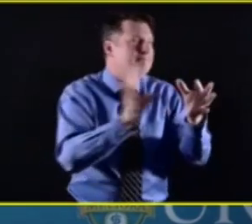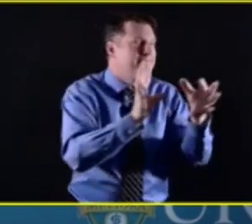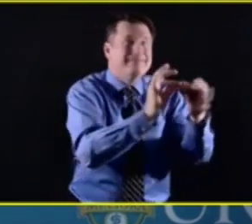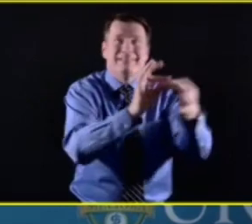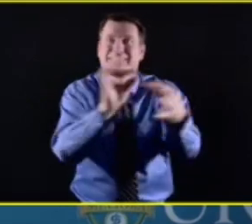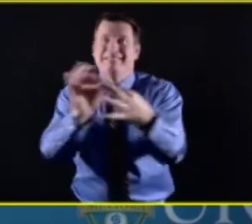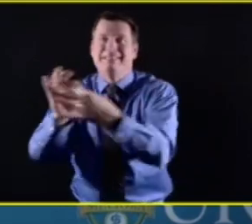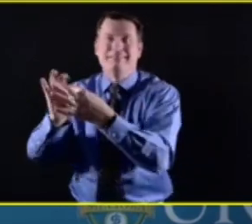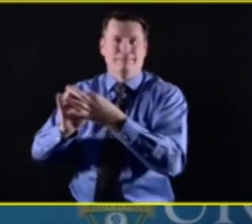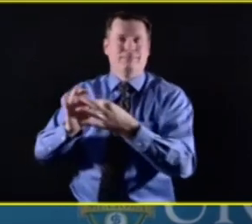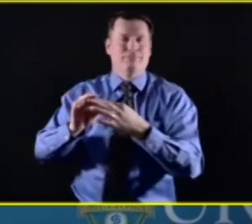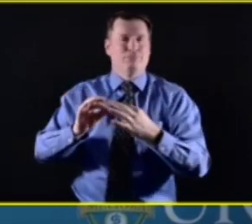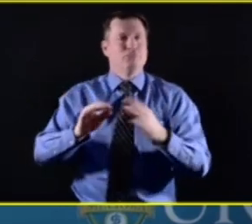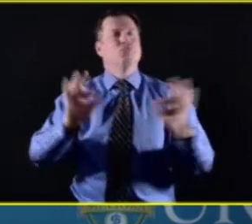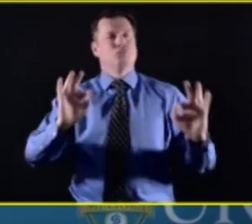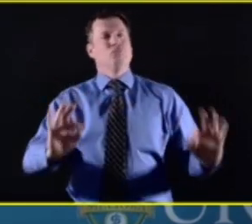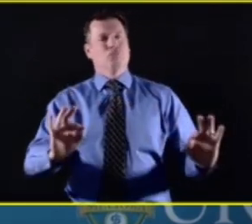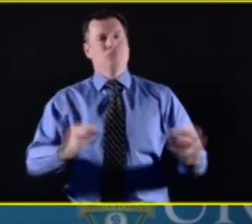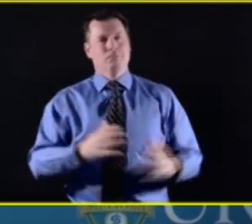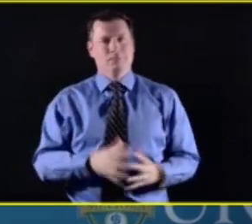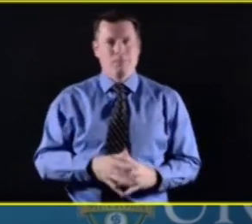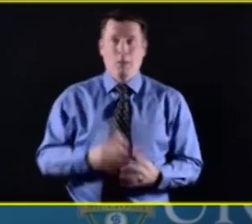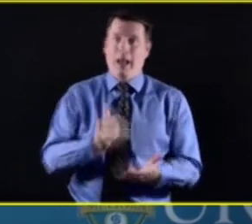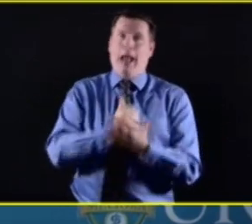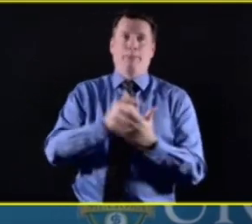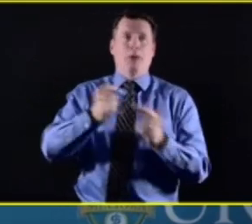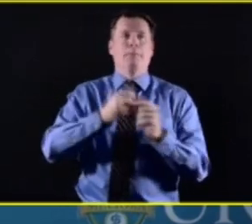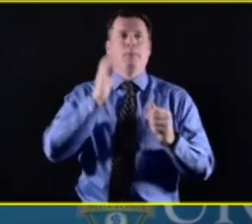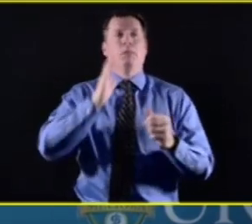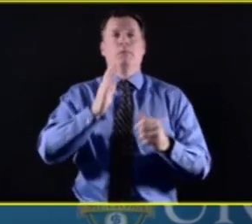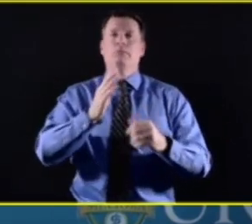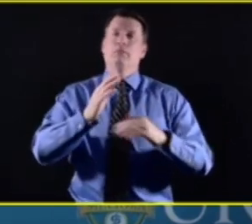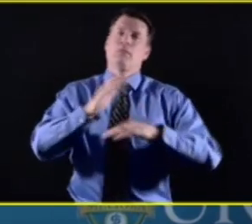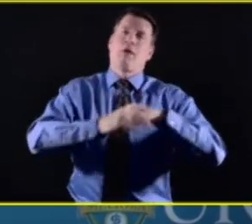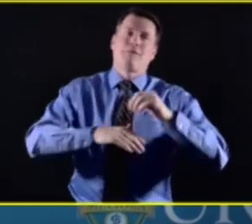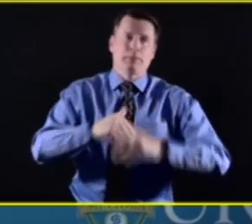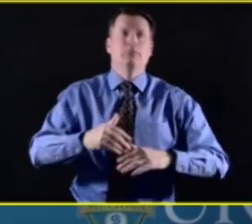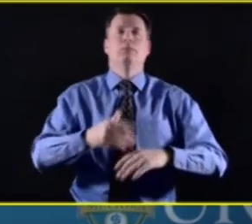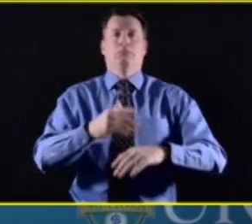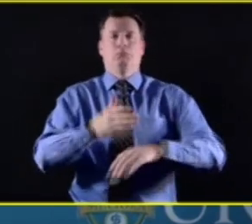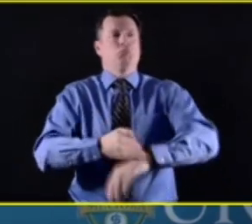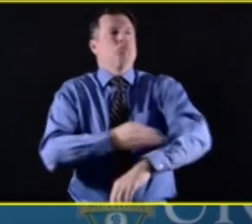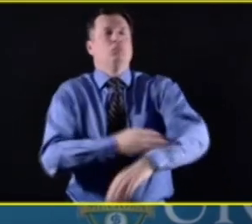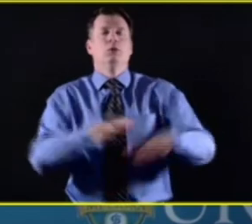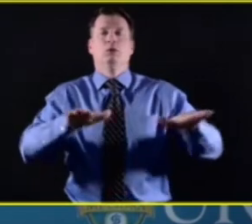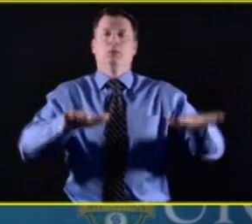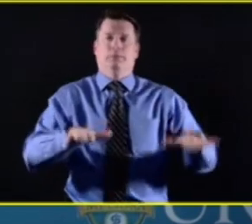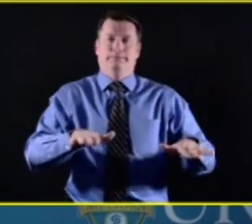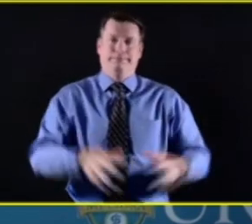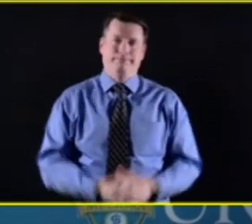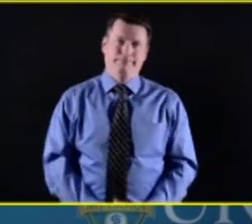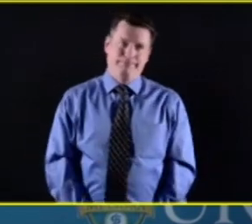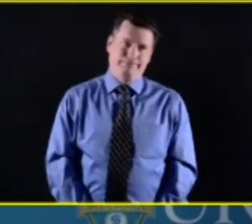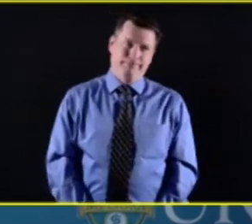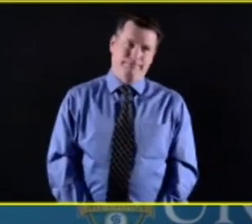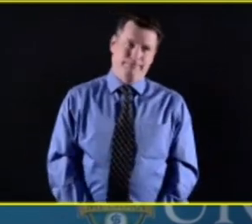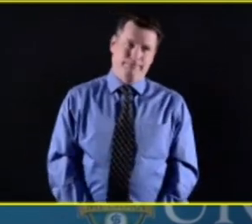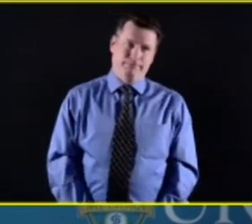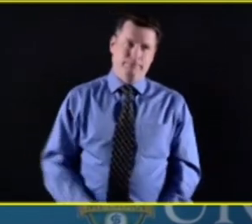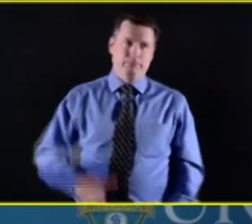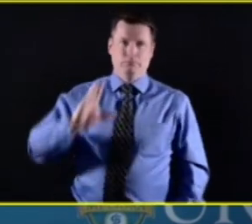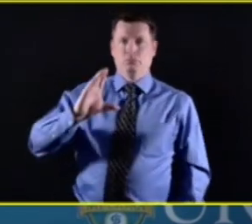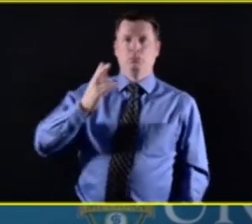bearable as they become more routine. So thank you so much, Dr. Gage Conwell and Dr. Caroline Silva of the